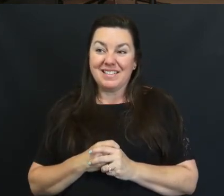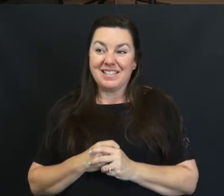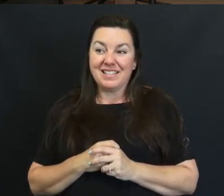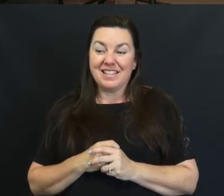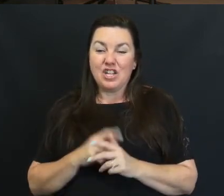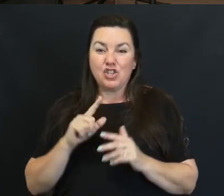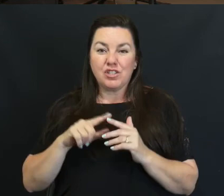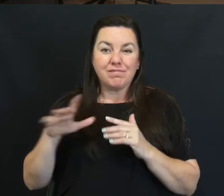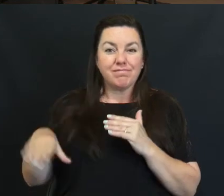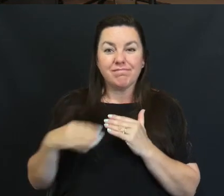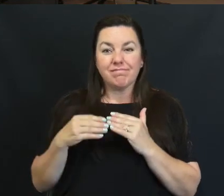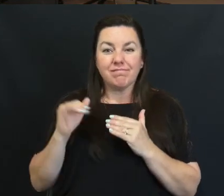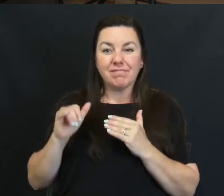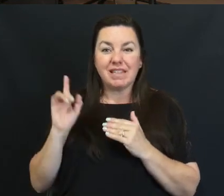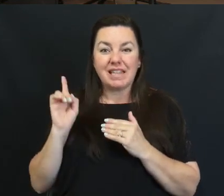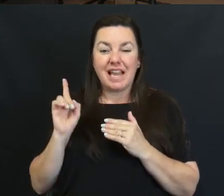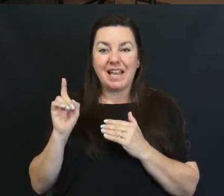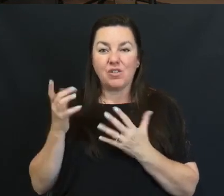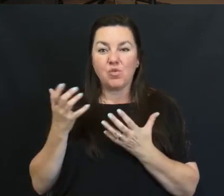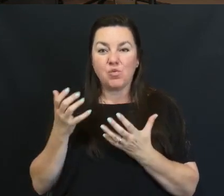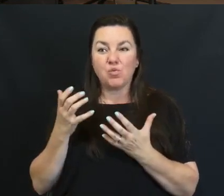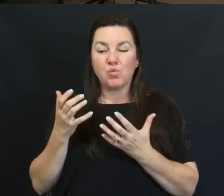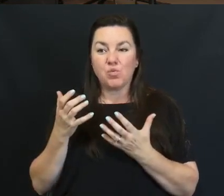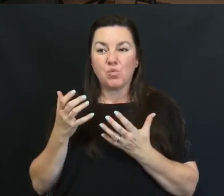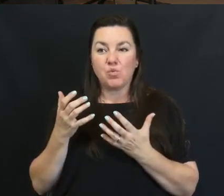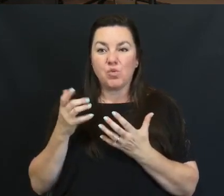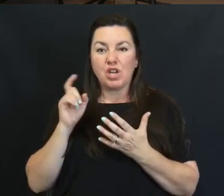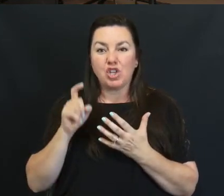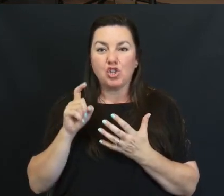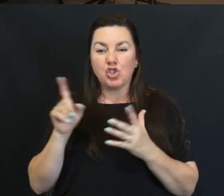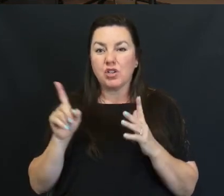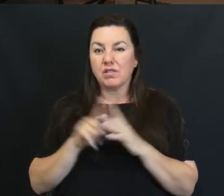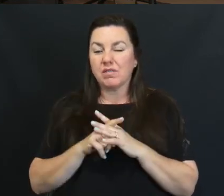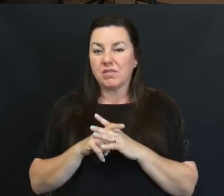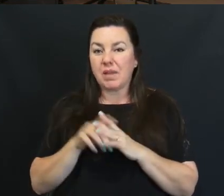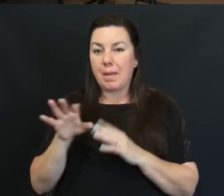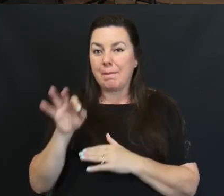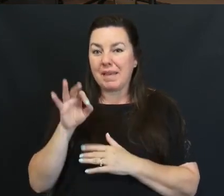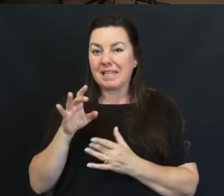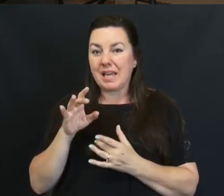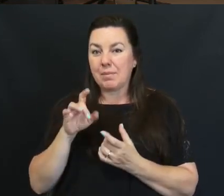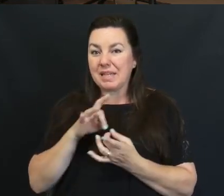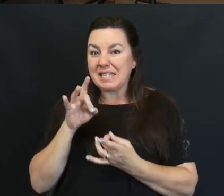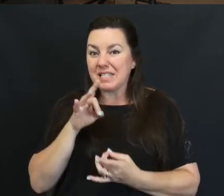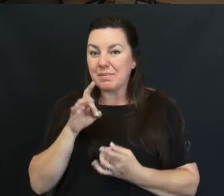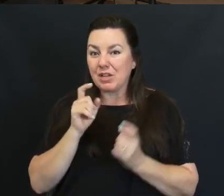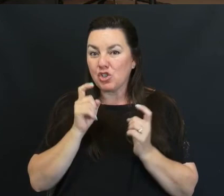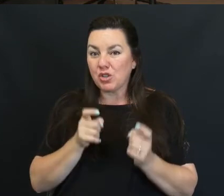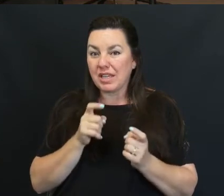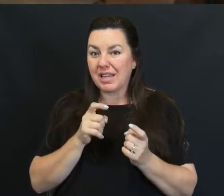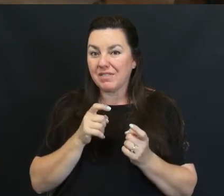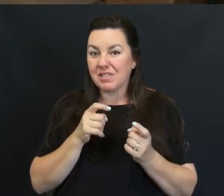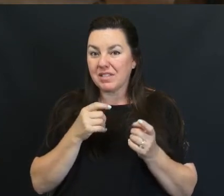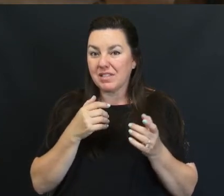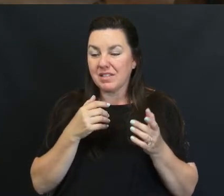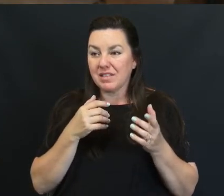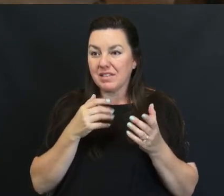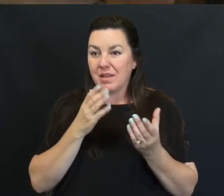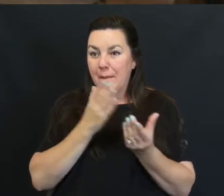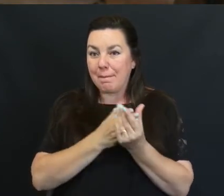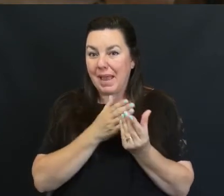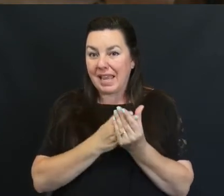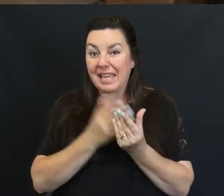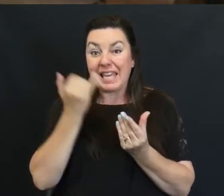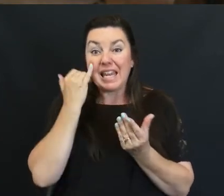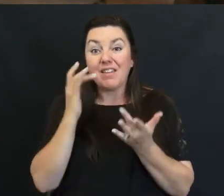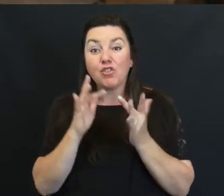And Piggyback On That We Wanted To Send You You Should Have Come In And Picked Up A Spiritual Gifts Packet And If You're Online